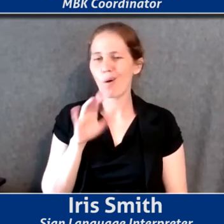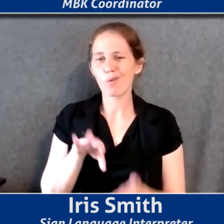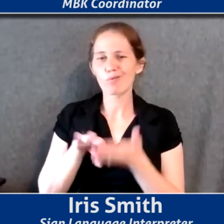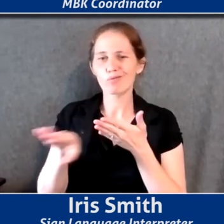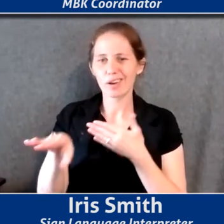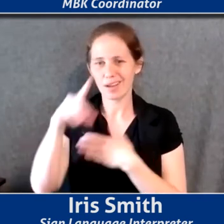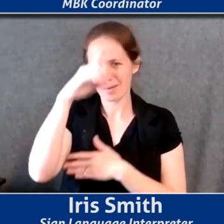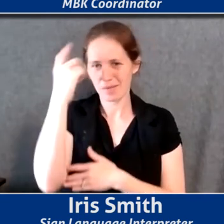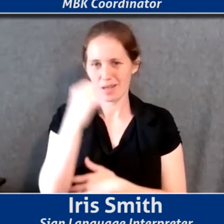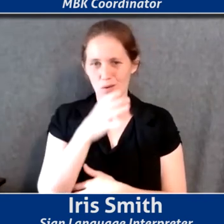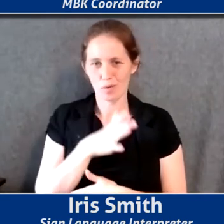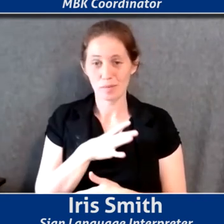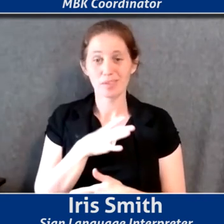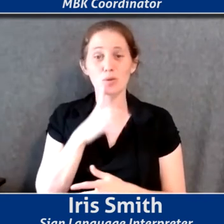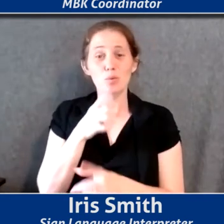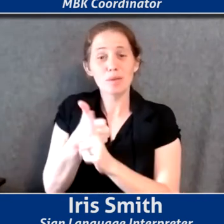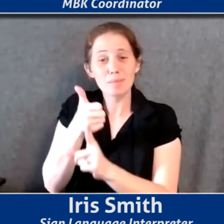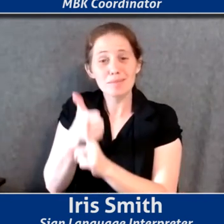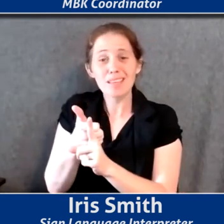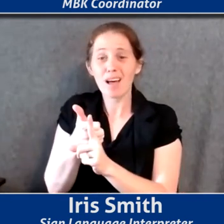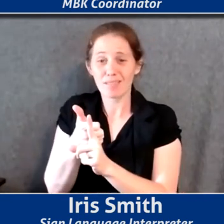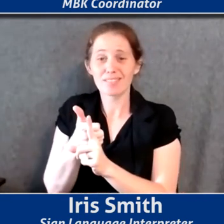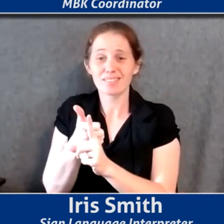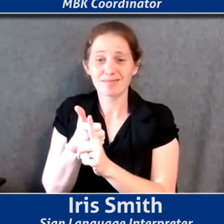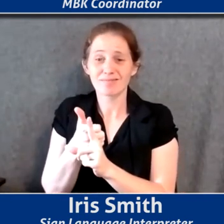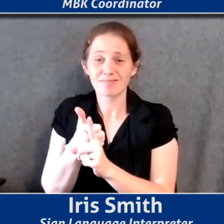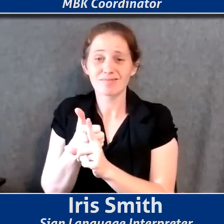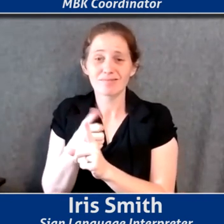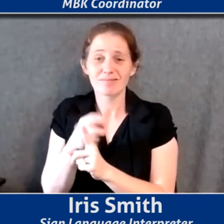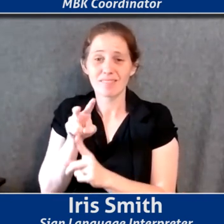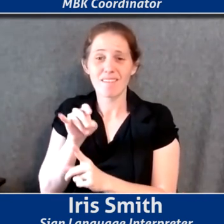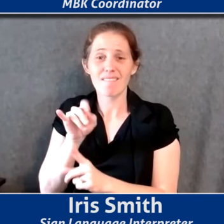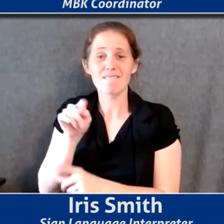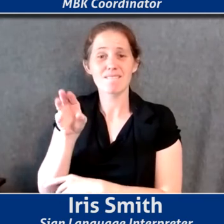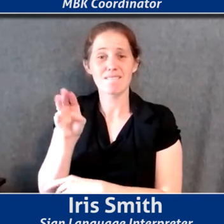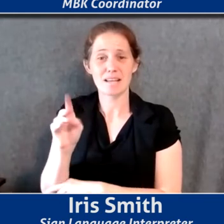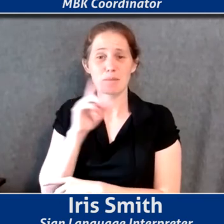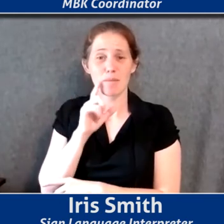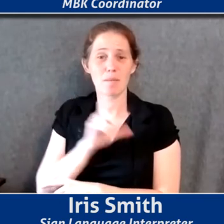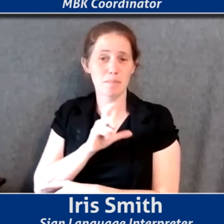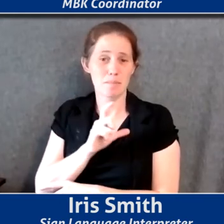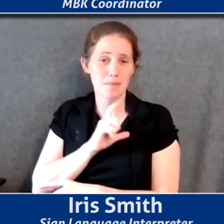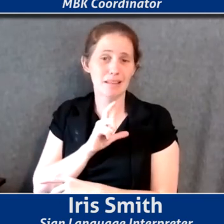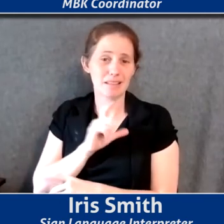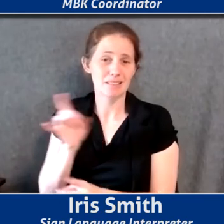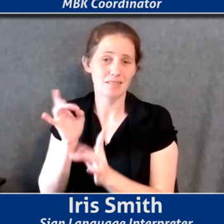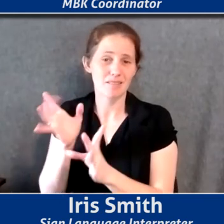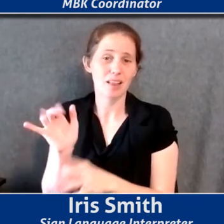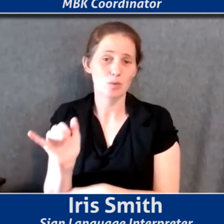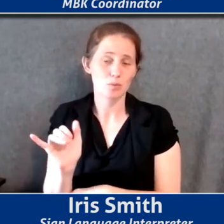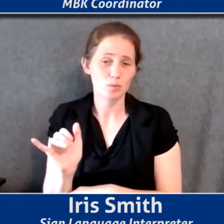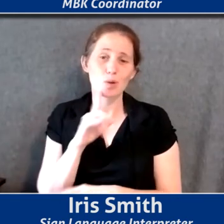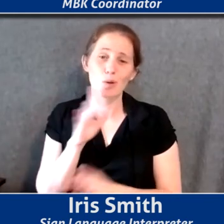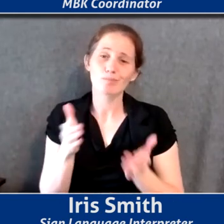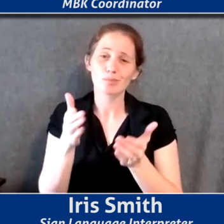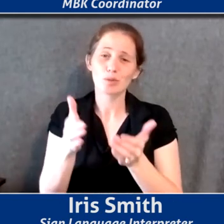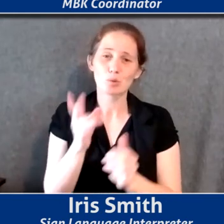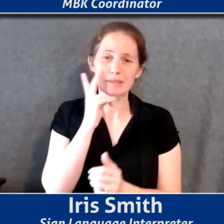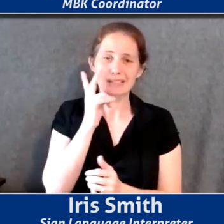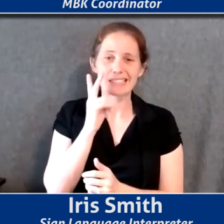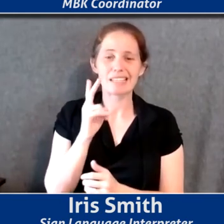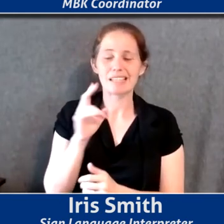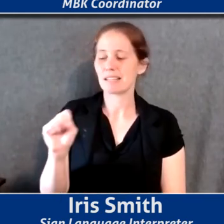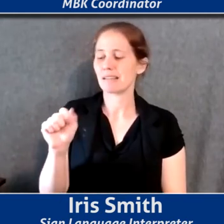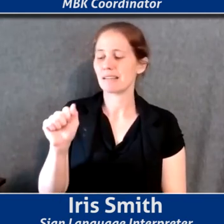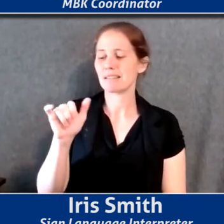women who are also victims, for example, of police violence. Um, and so I encourage everyone to, um, to check out, say her name.